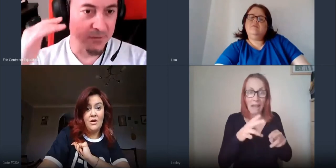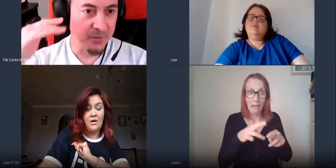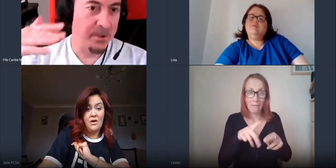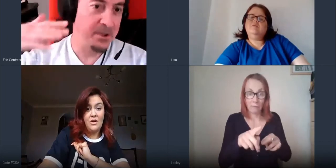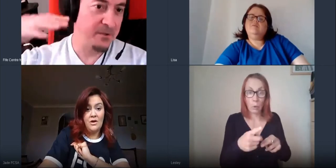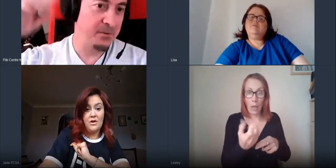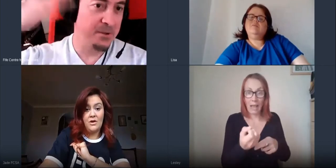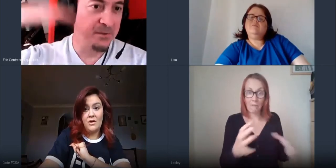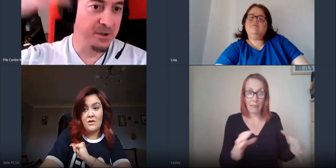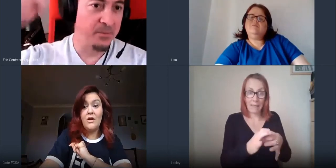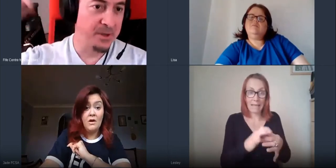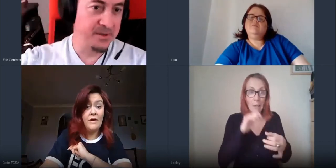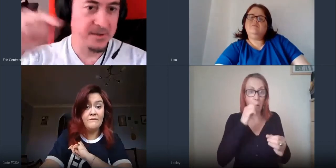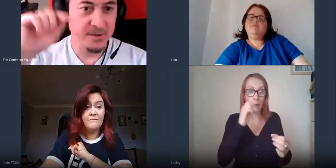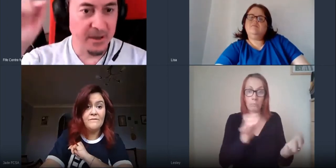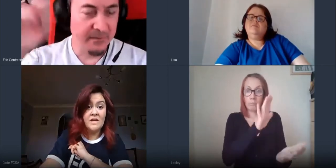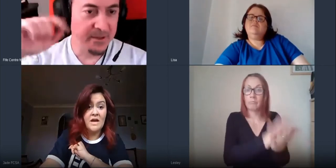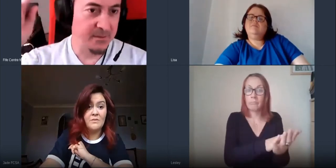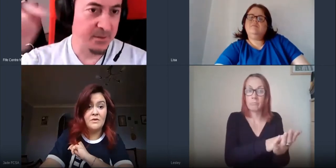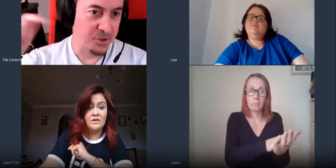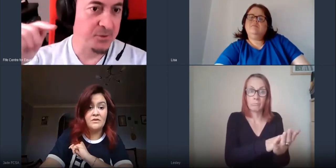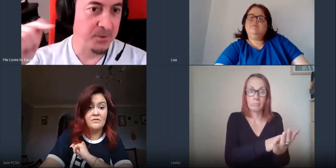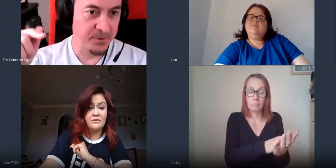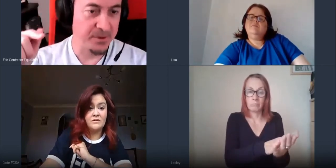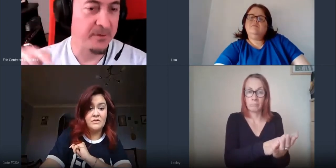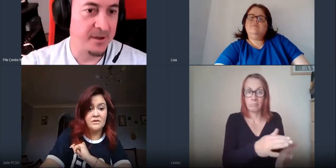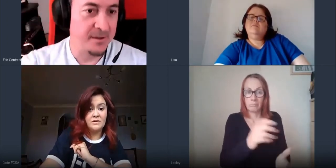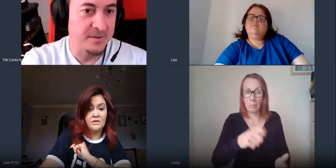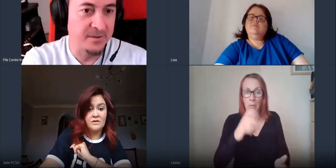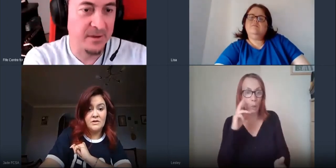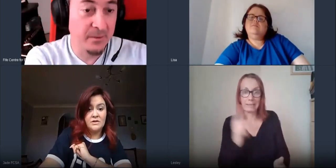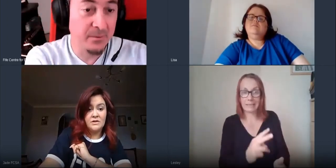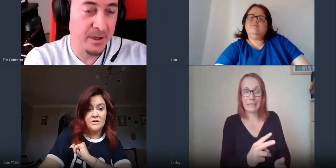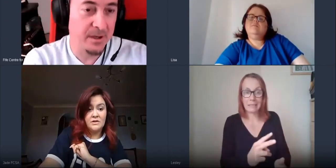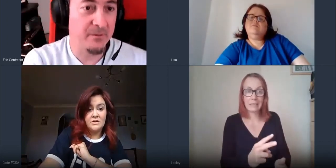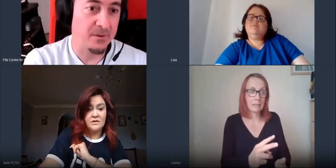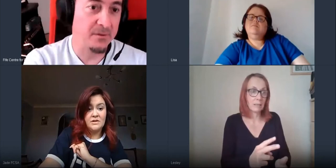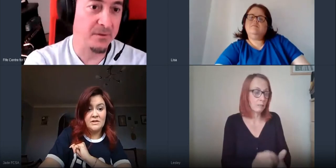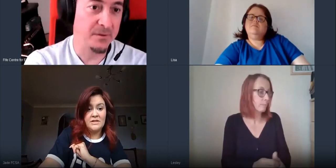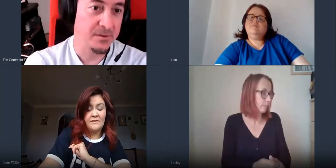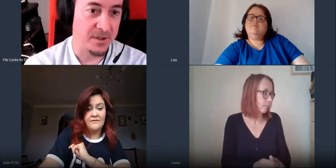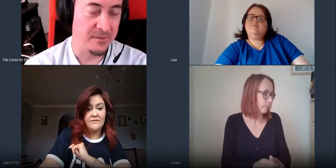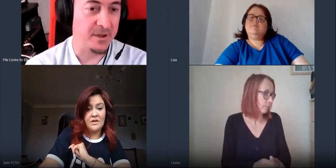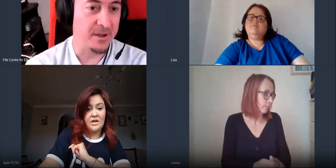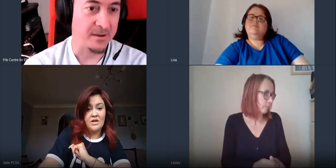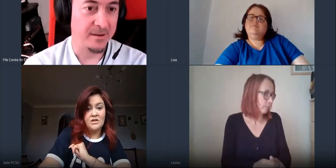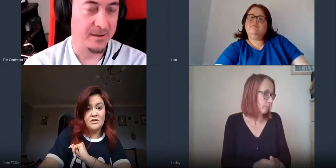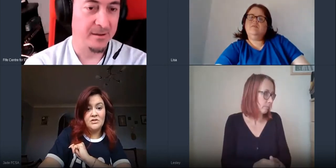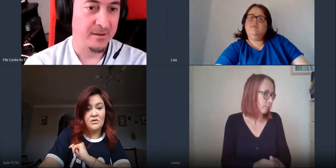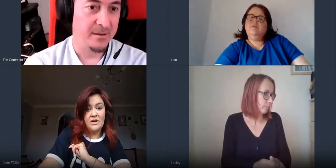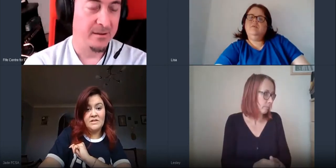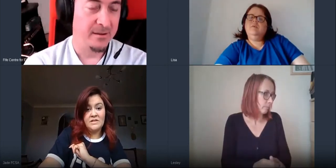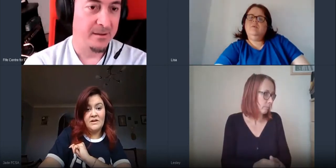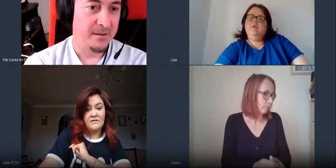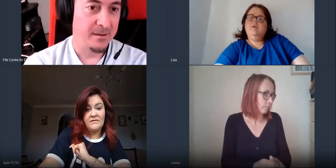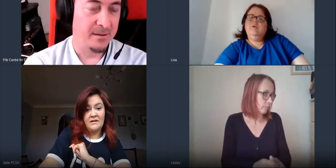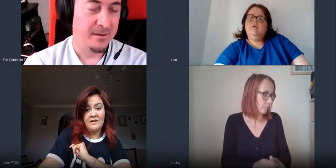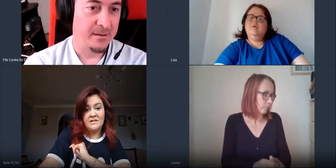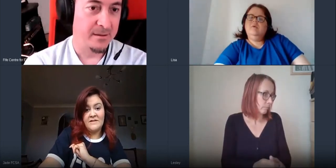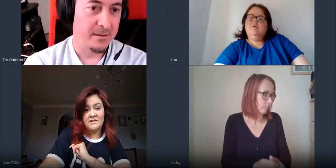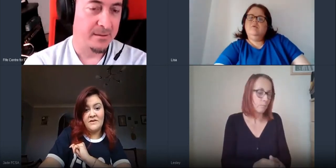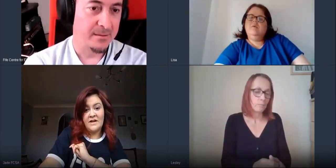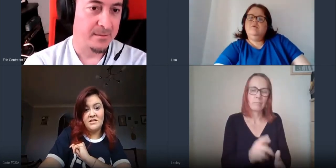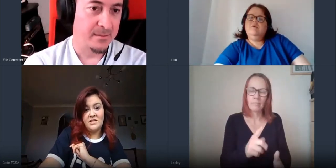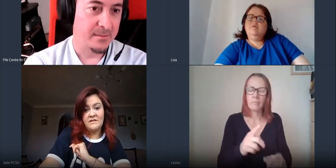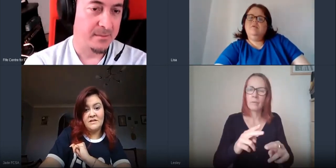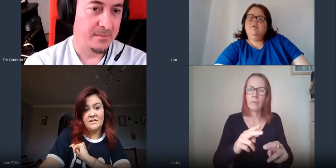on the page afterwards in the comments and then put in there so that'd be really helpful if you could have a link so it was the faculty director